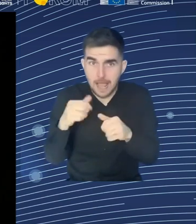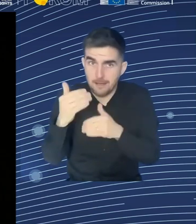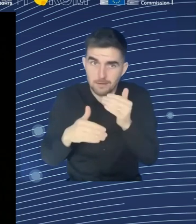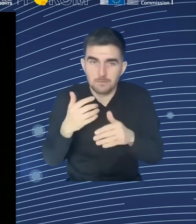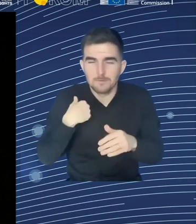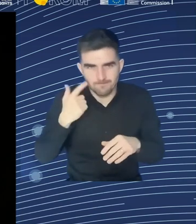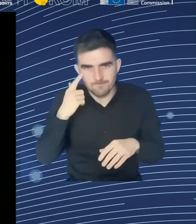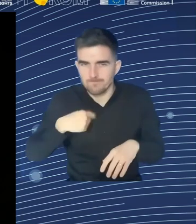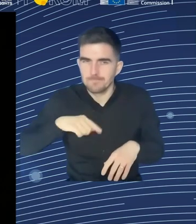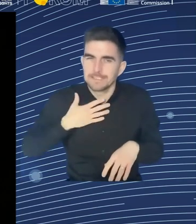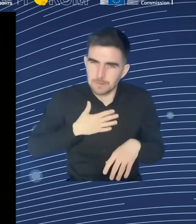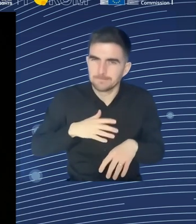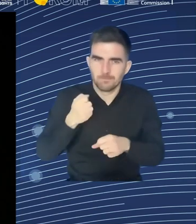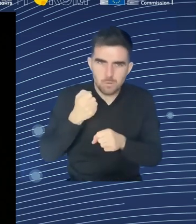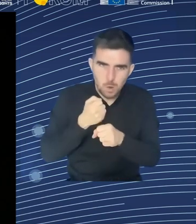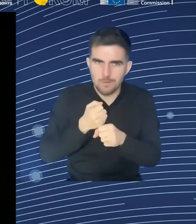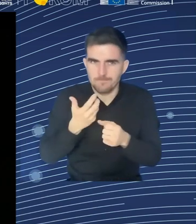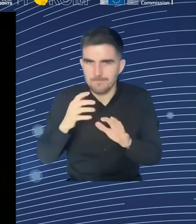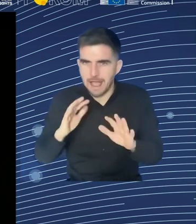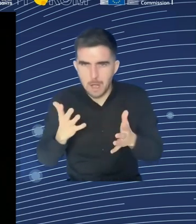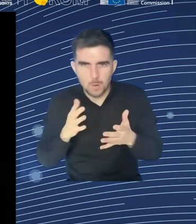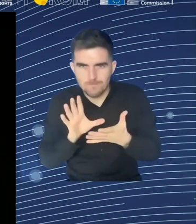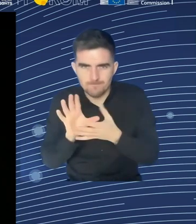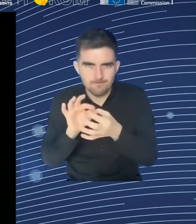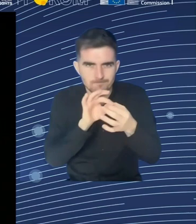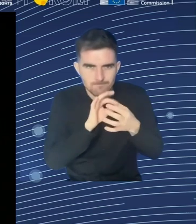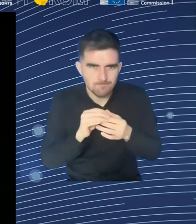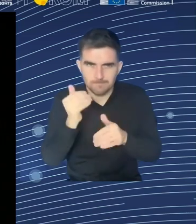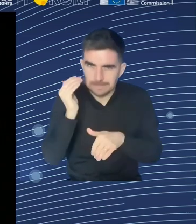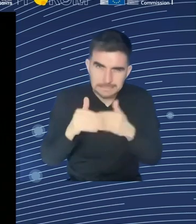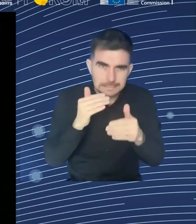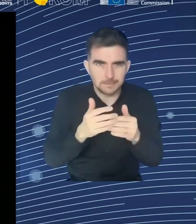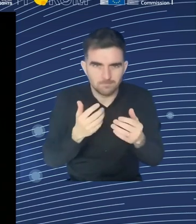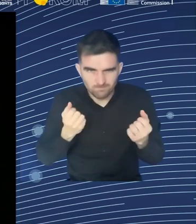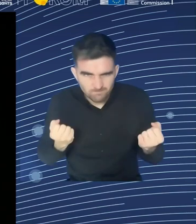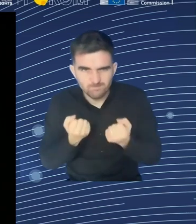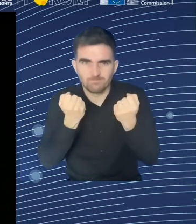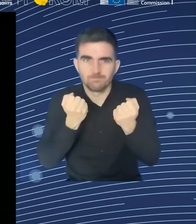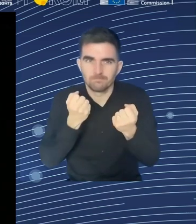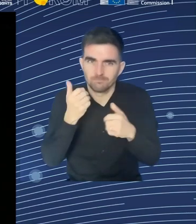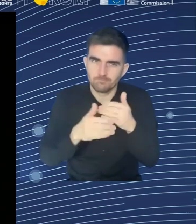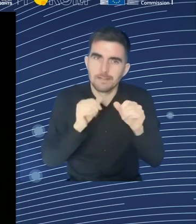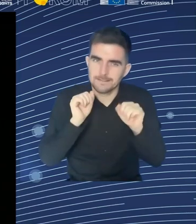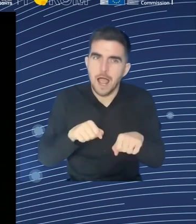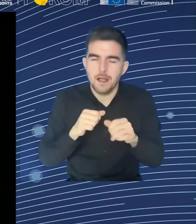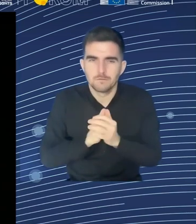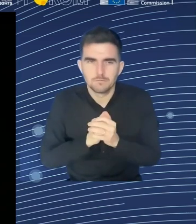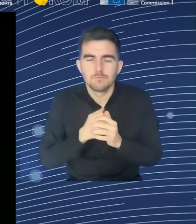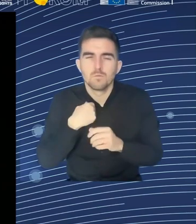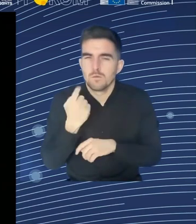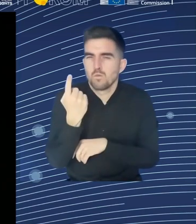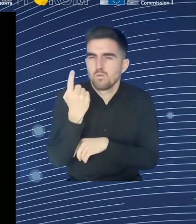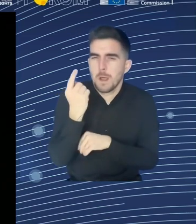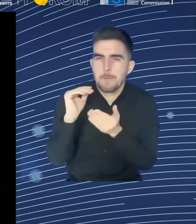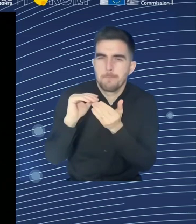I think one of the key facts here is that we have an employment participation of the non-EU populations in our